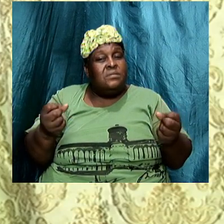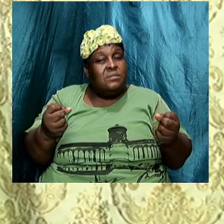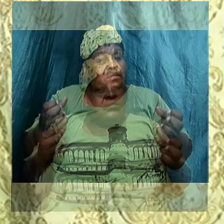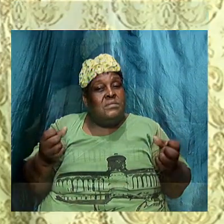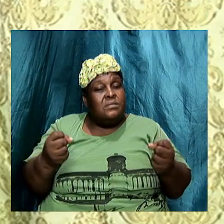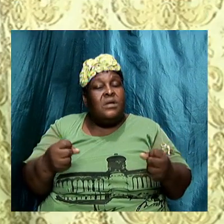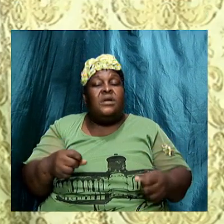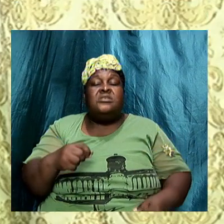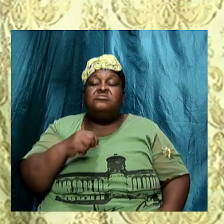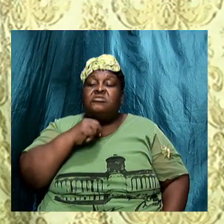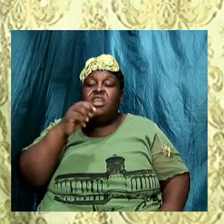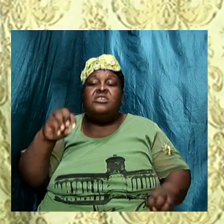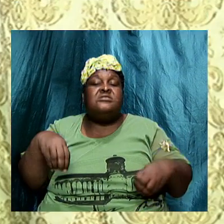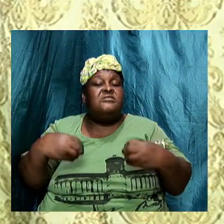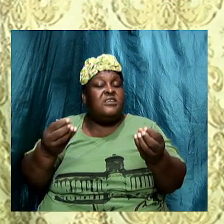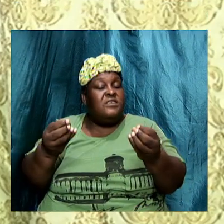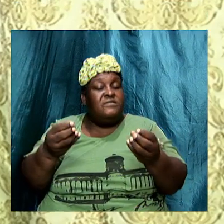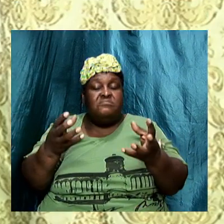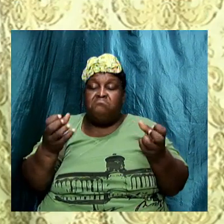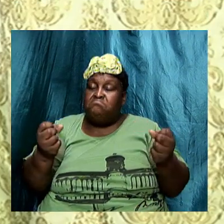And they will not be given a sign